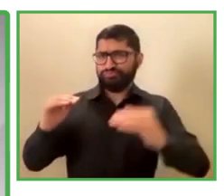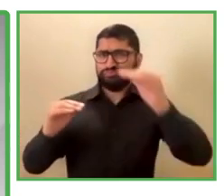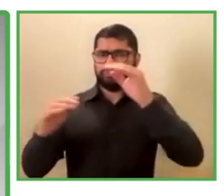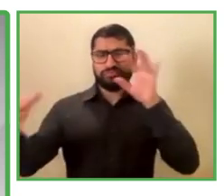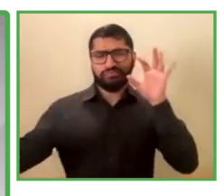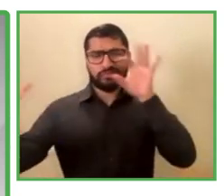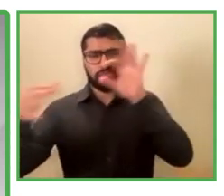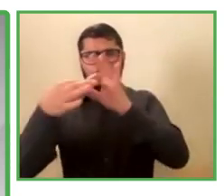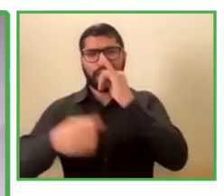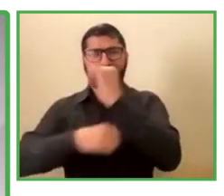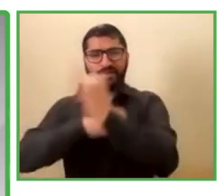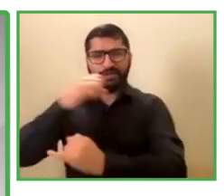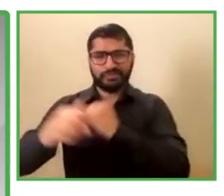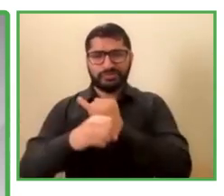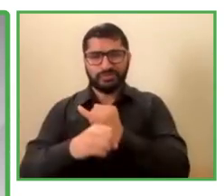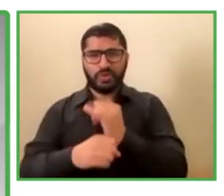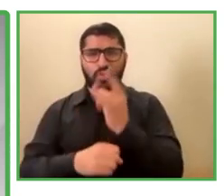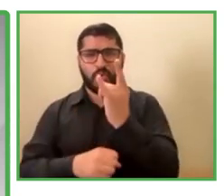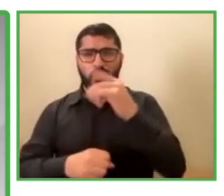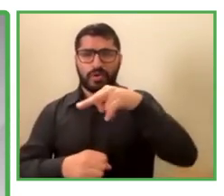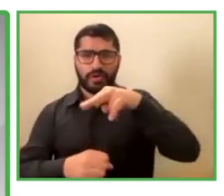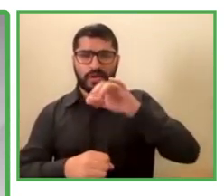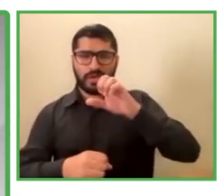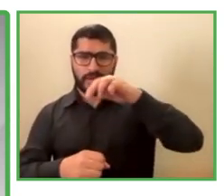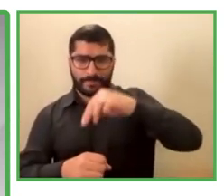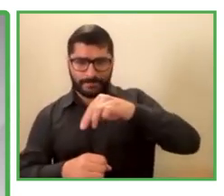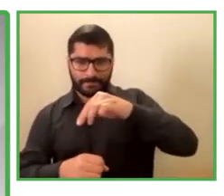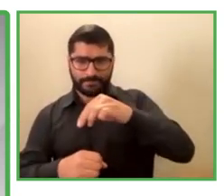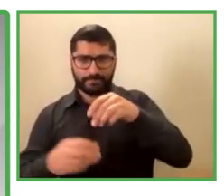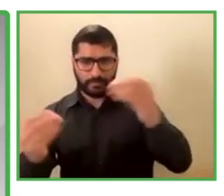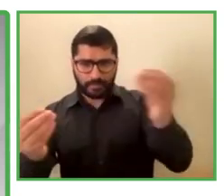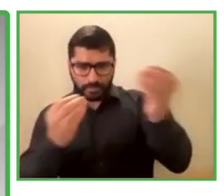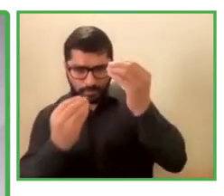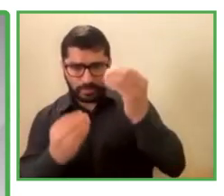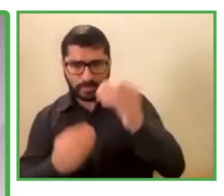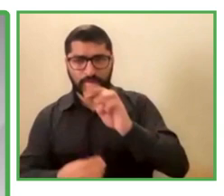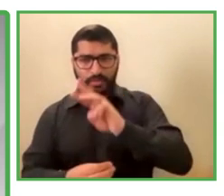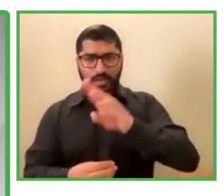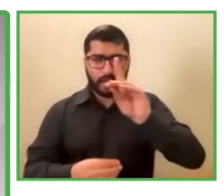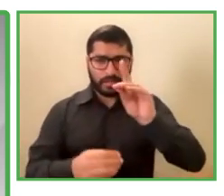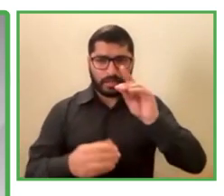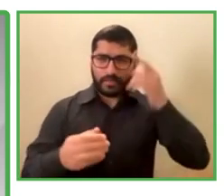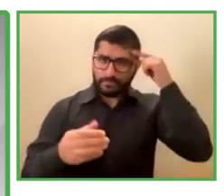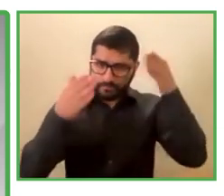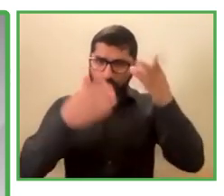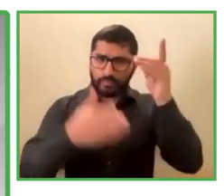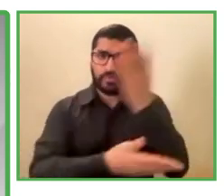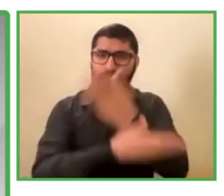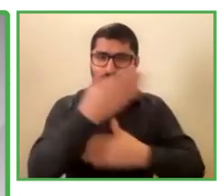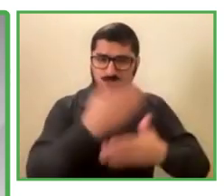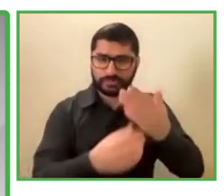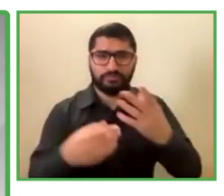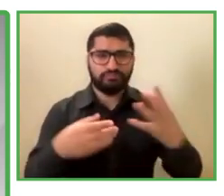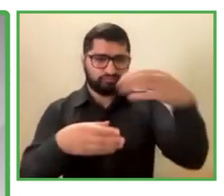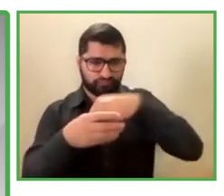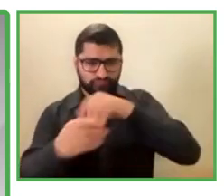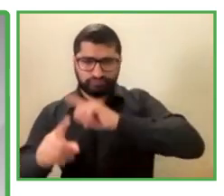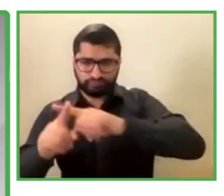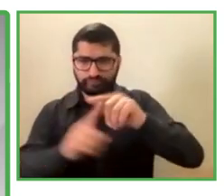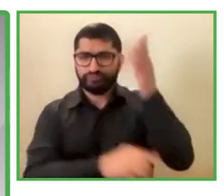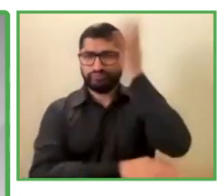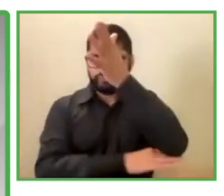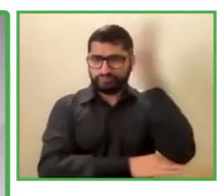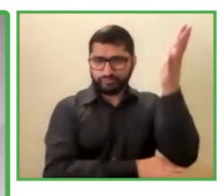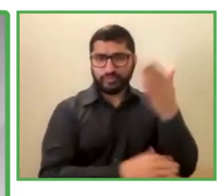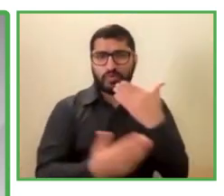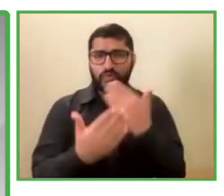us. Diploma in. Labor inclusion of. With people of disabilities. She's been. Involved in. Conferences and seminar